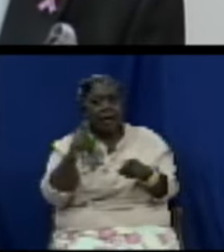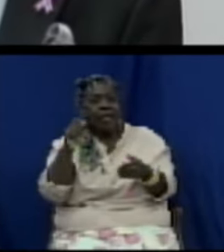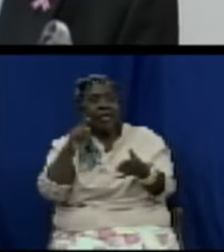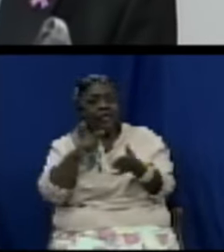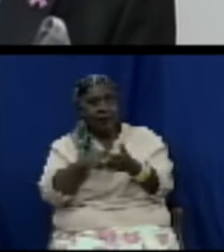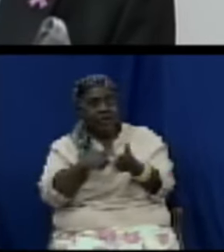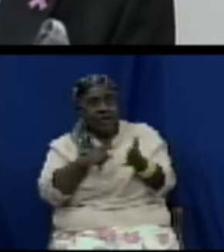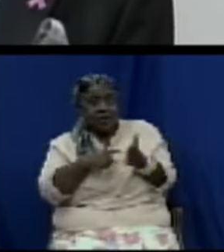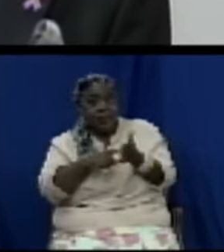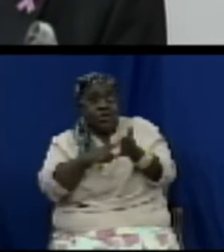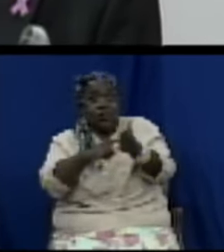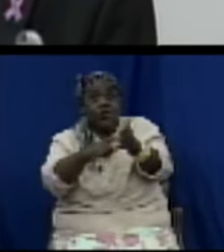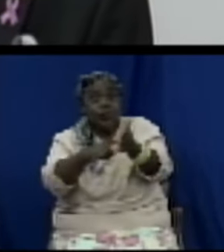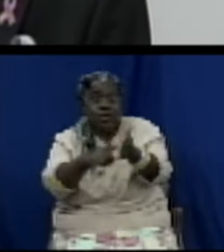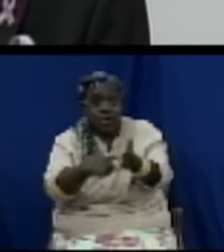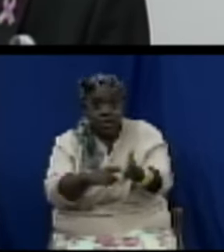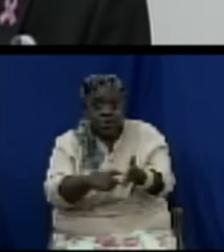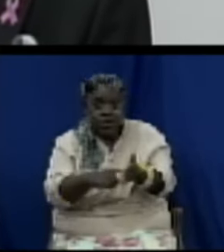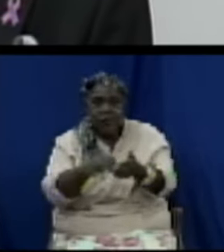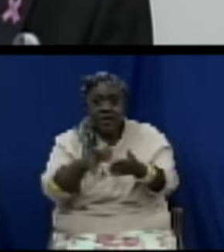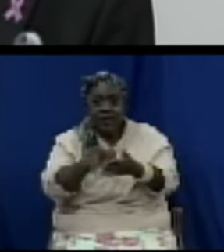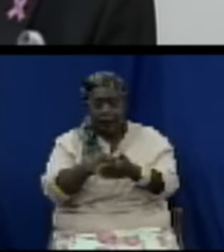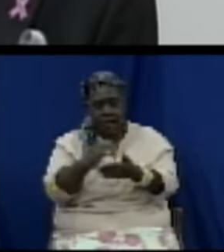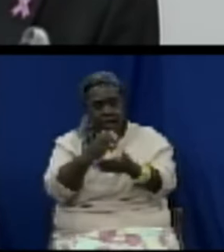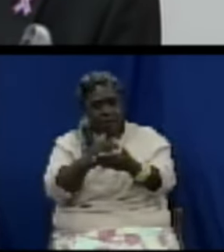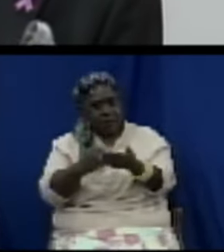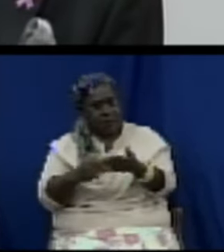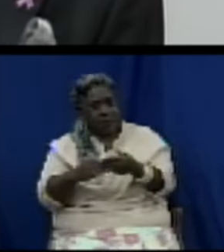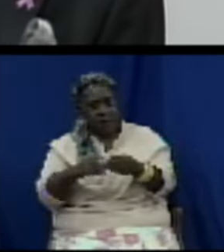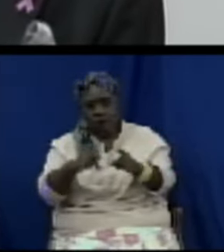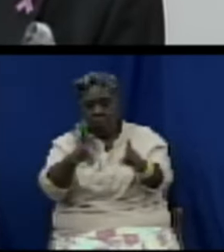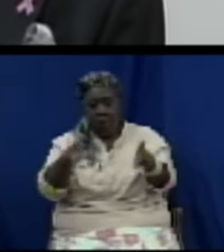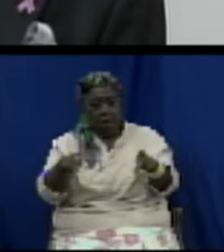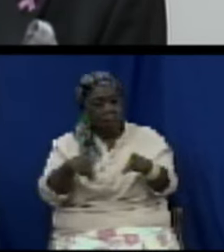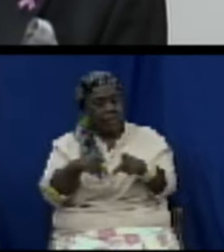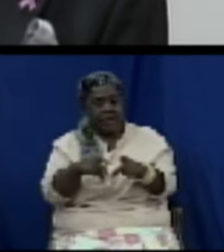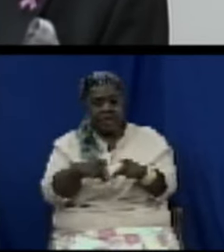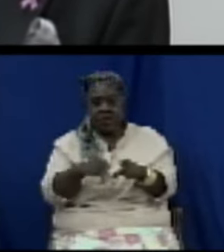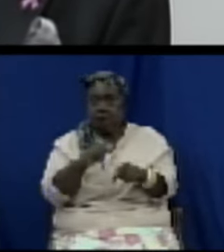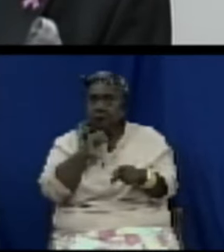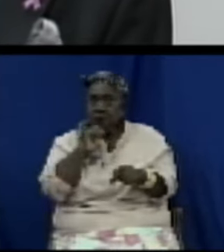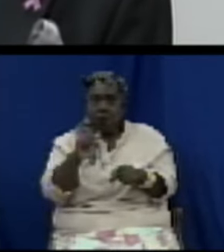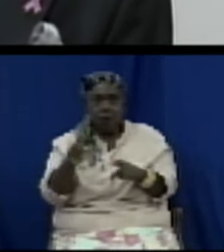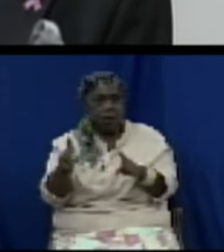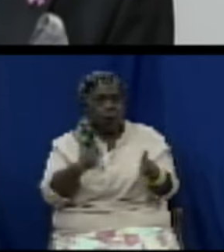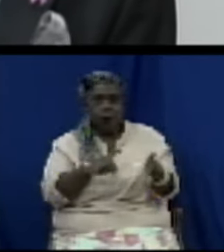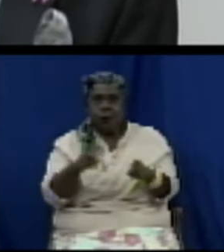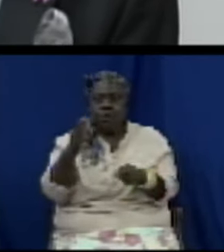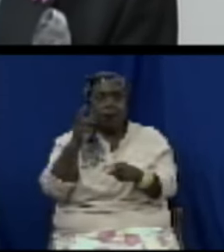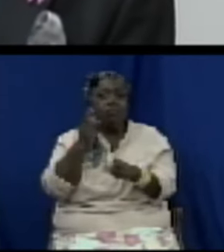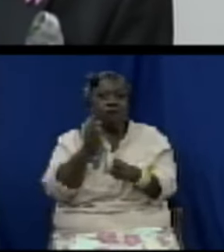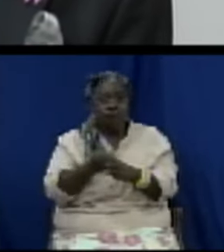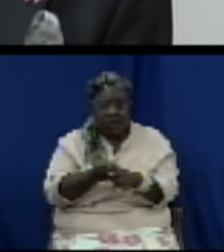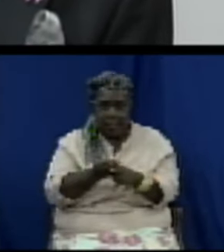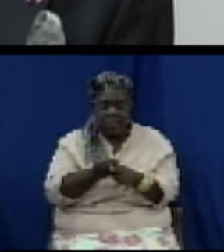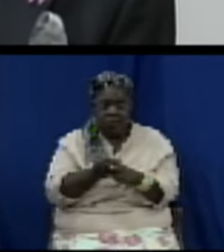a lack of compliance exhibited by many of our businesses